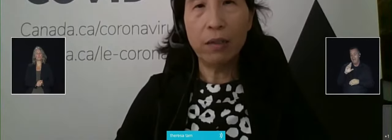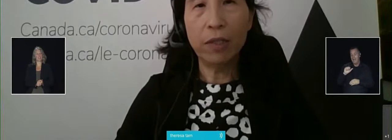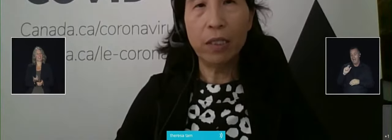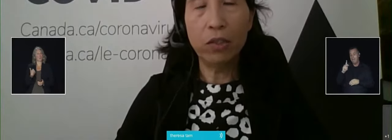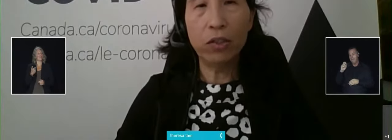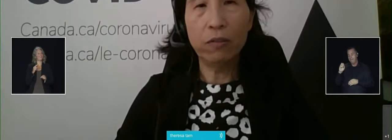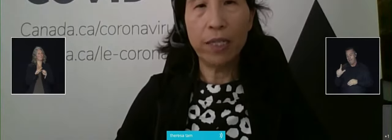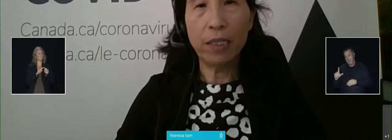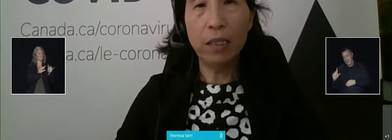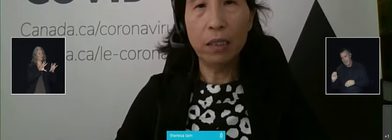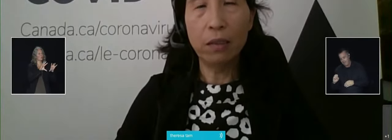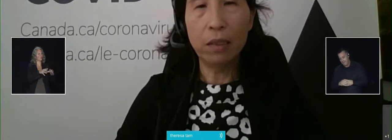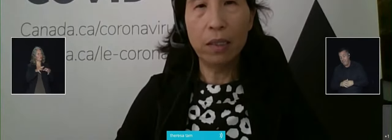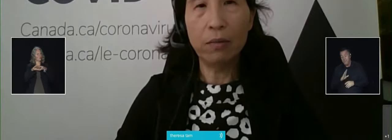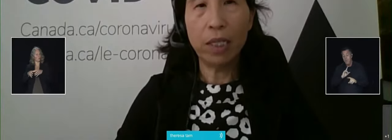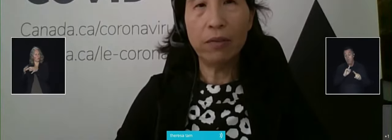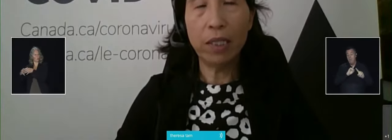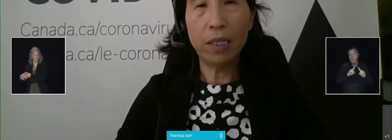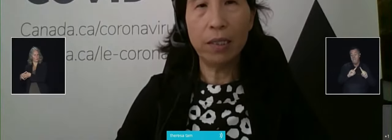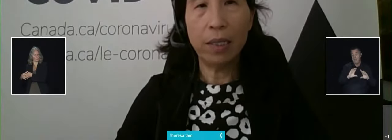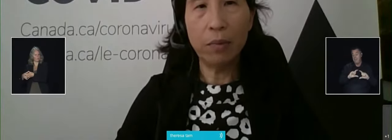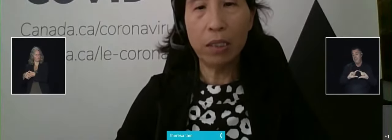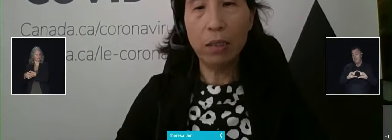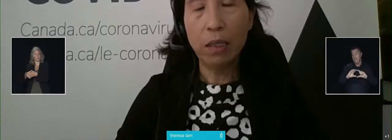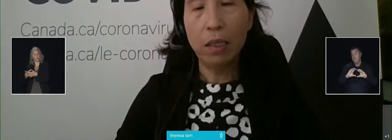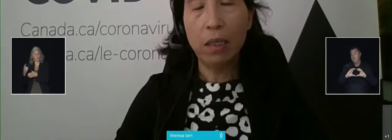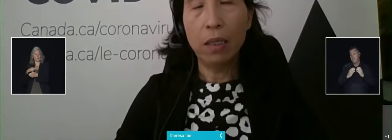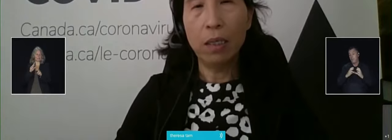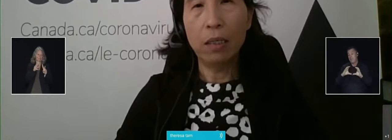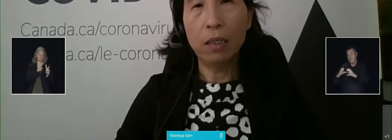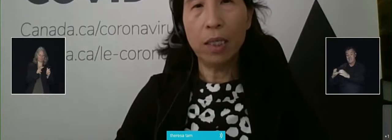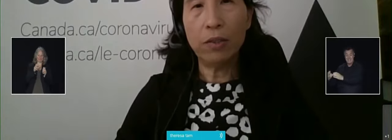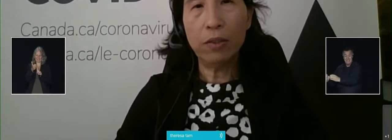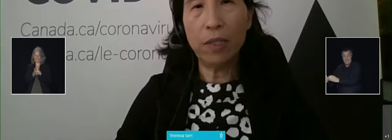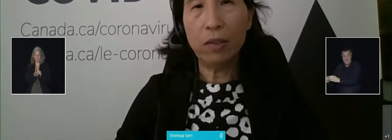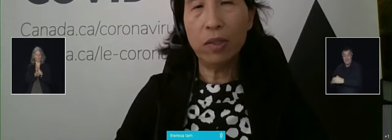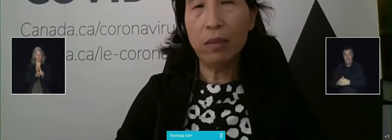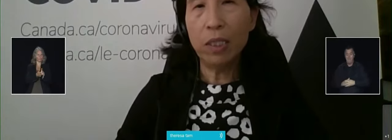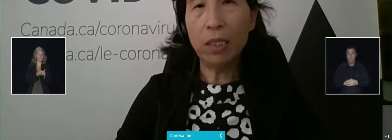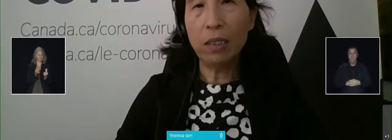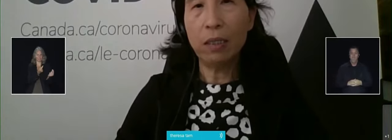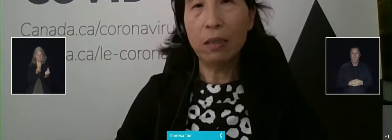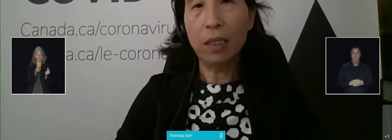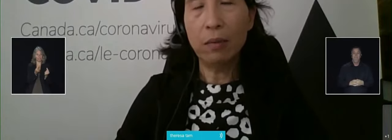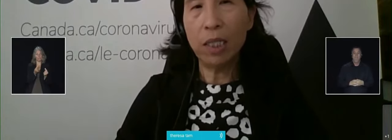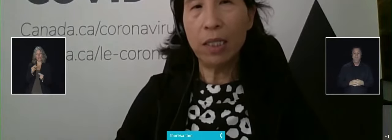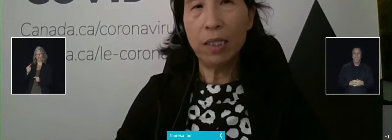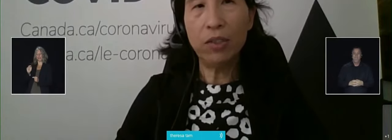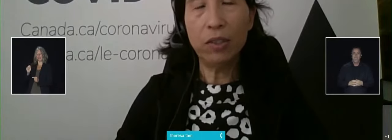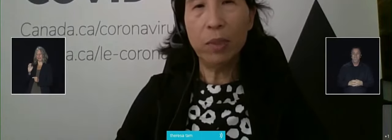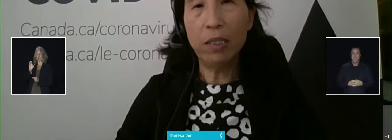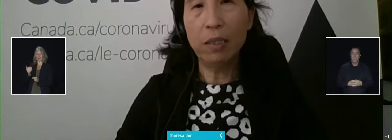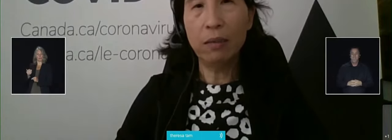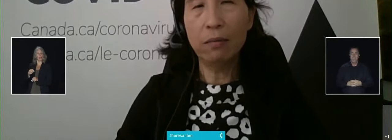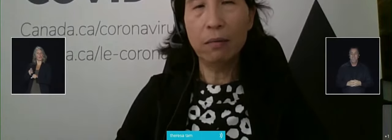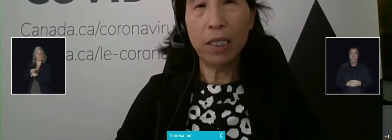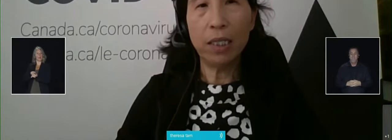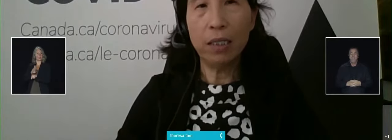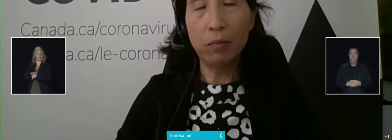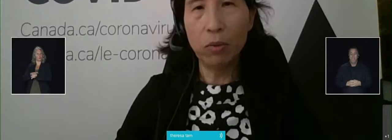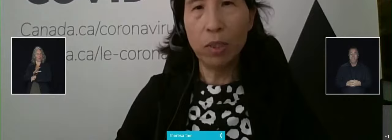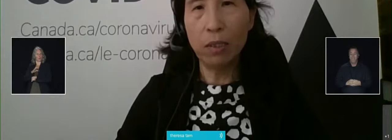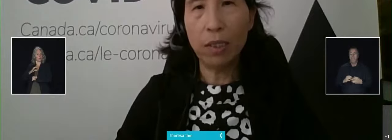I would say, of additional vaccine doses that we have to examine. The National Advisory Committee on Immunization is meeting